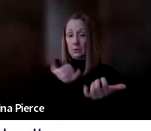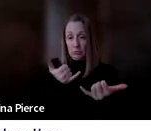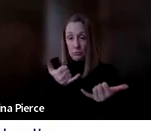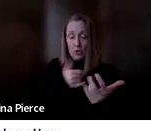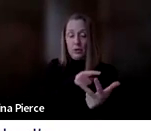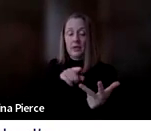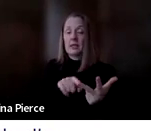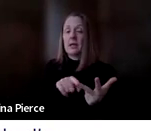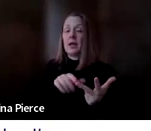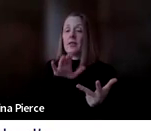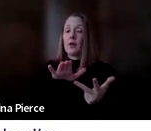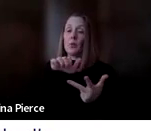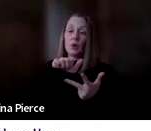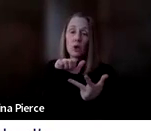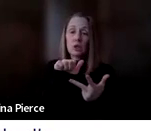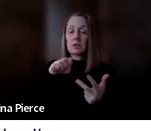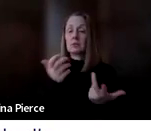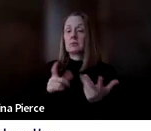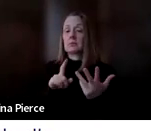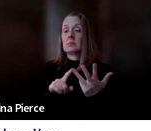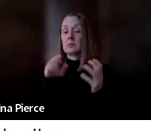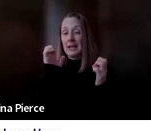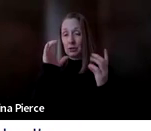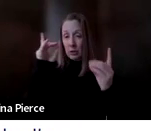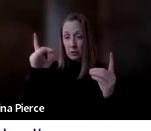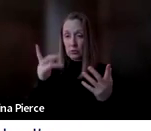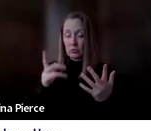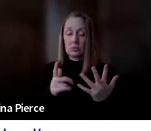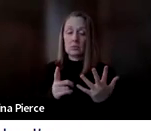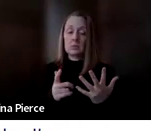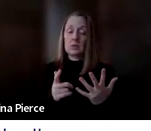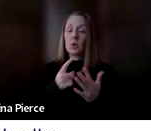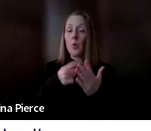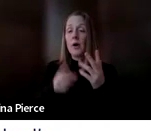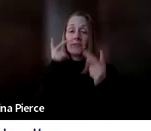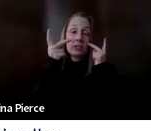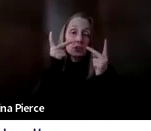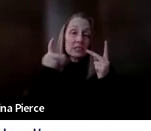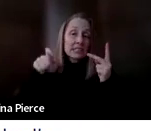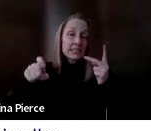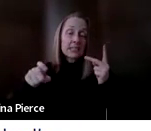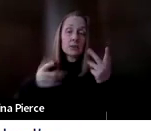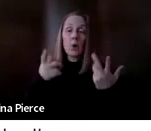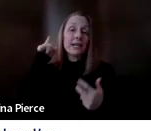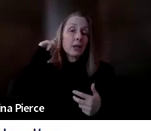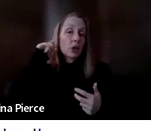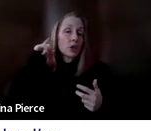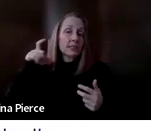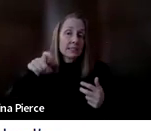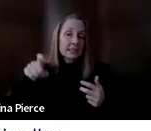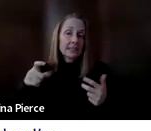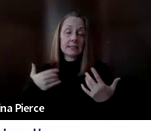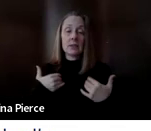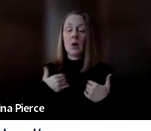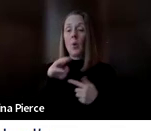and a big part of that is also looking at their access needs. So what vision needs do they have? What hearing needs do they have? What motor needs do they